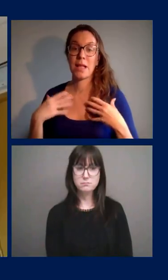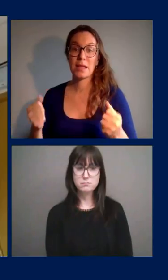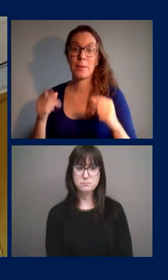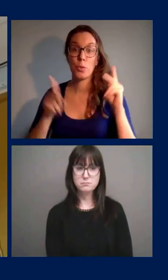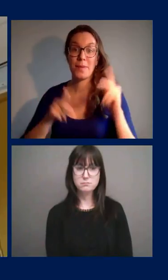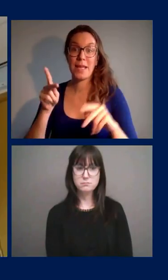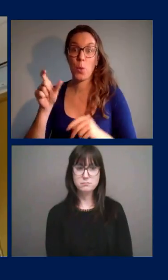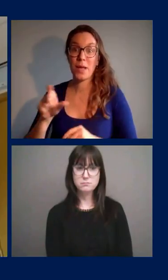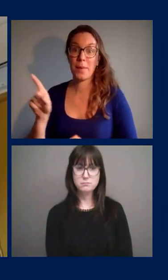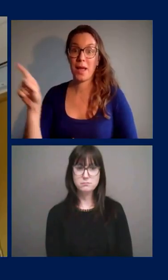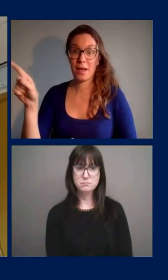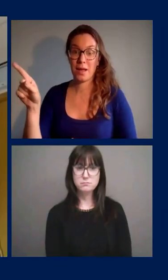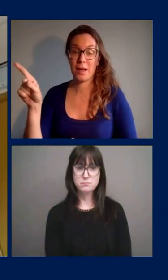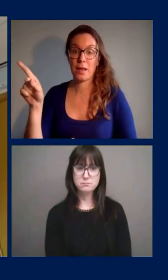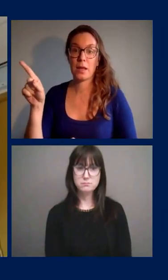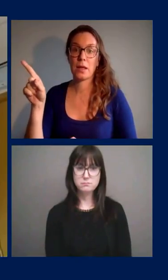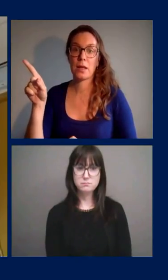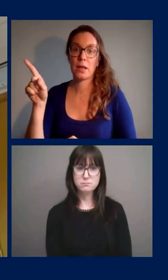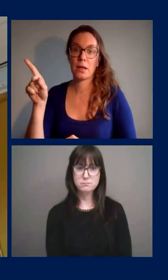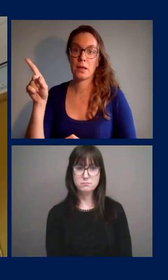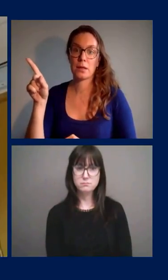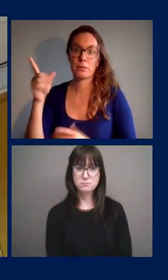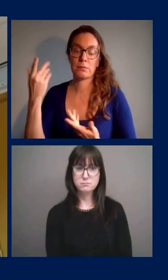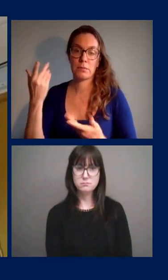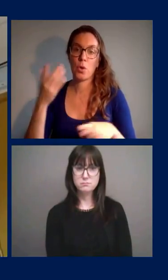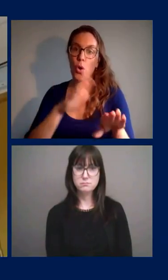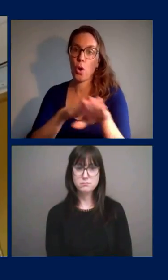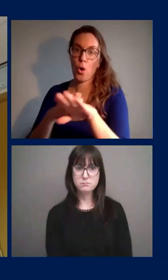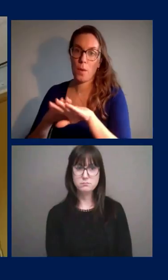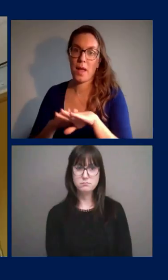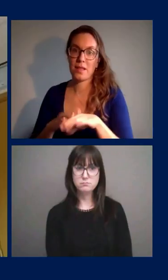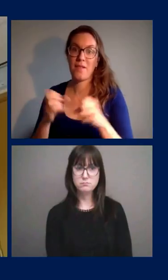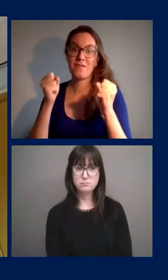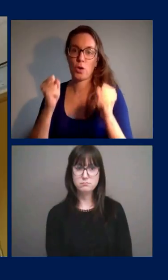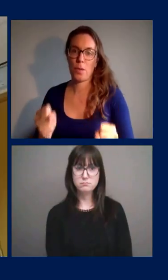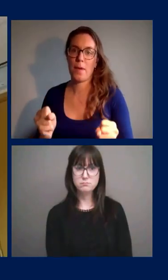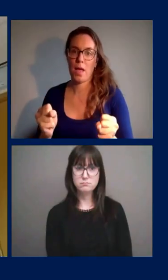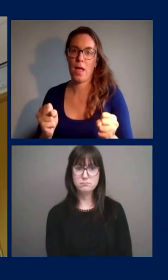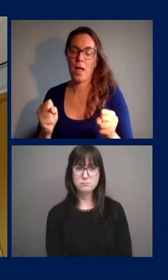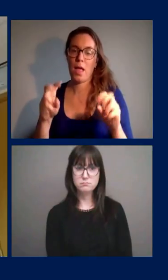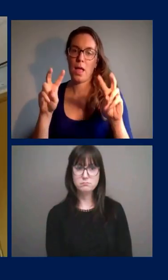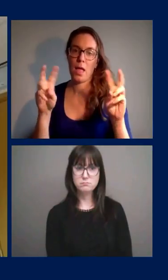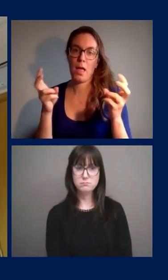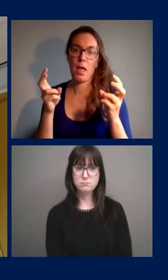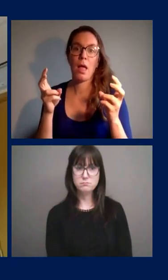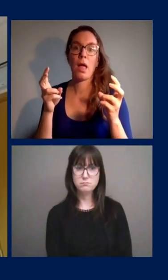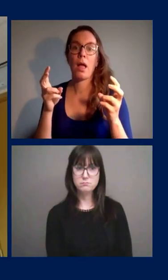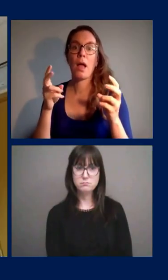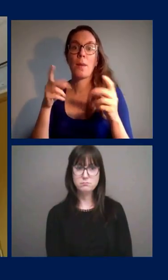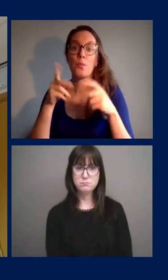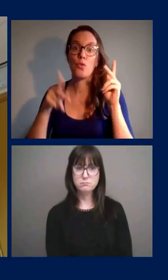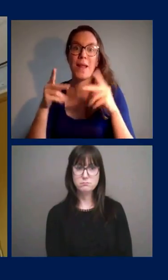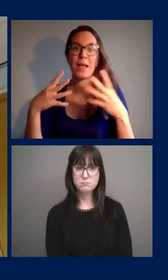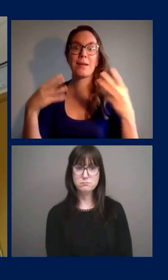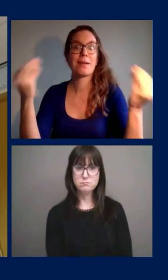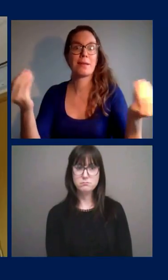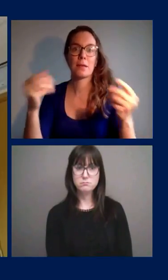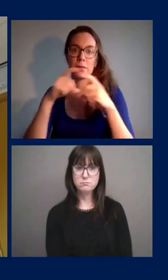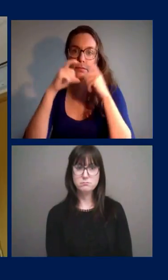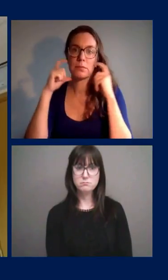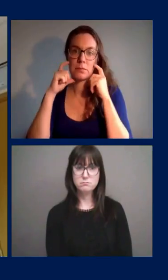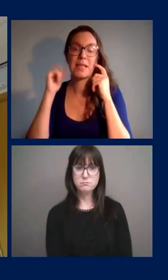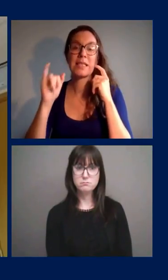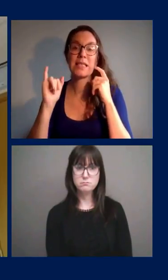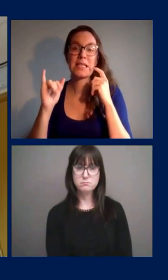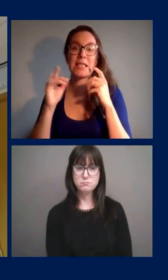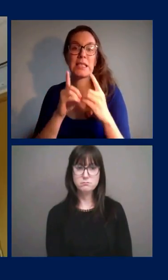recommander fortement le port du masque en public surtout quand la distanciation n'est pas possible vous avez dit que vous recommandez